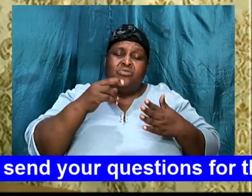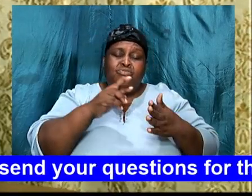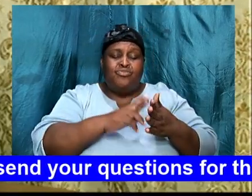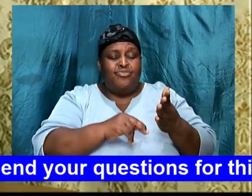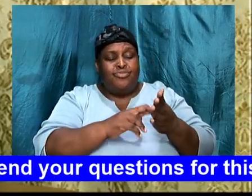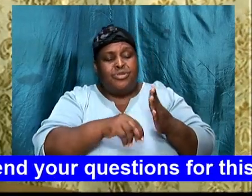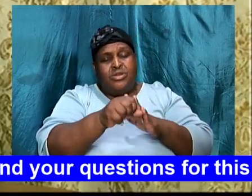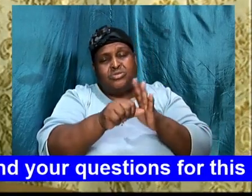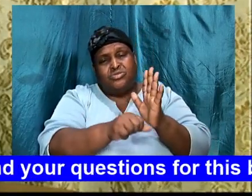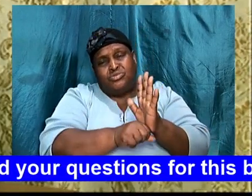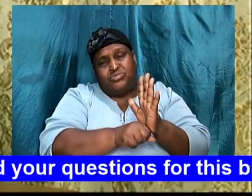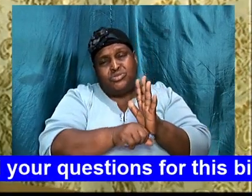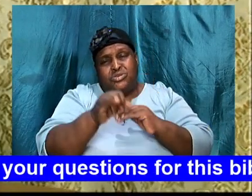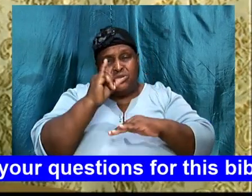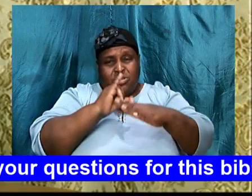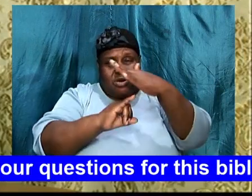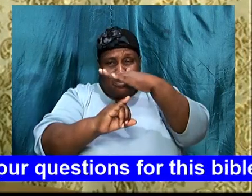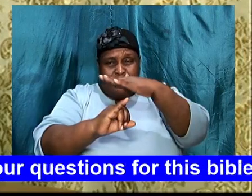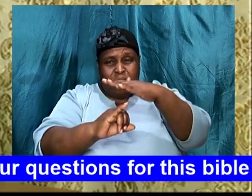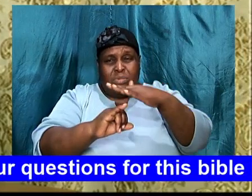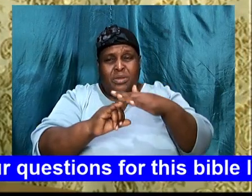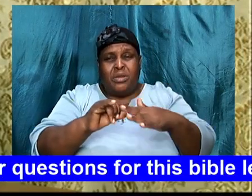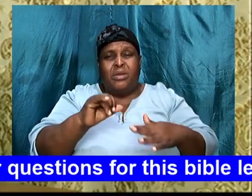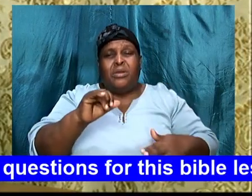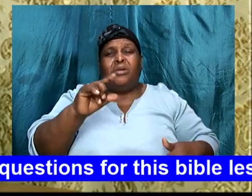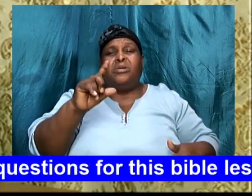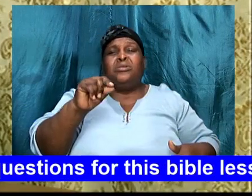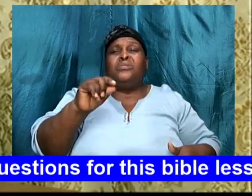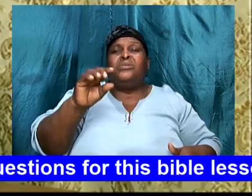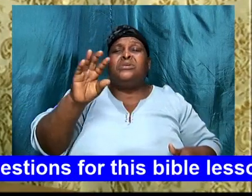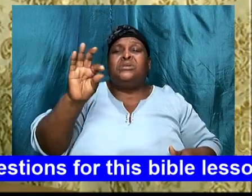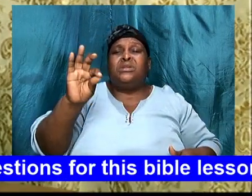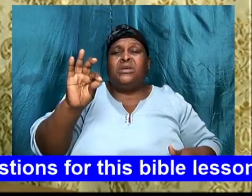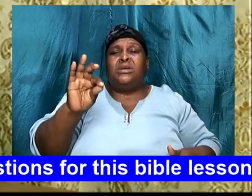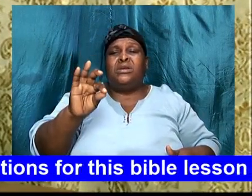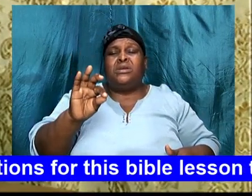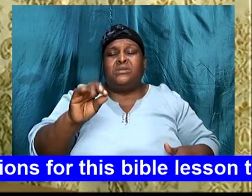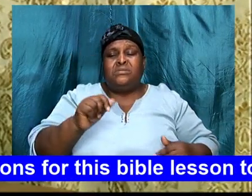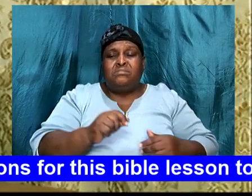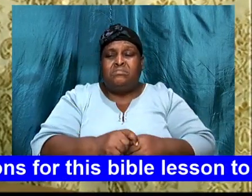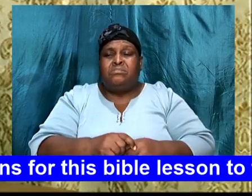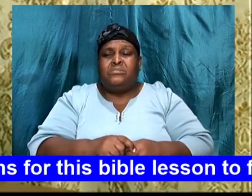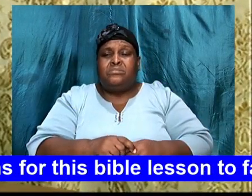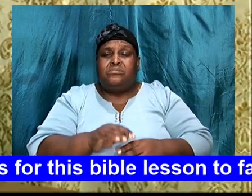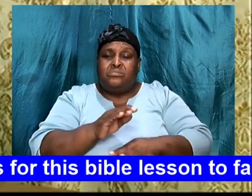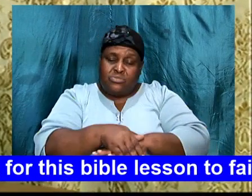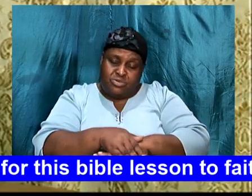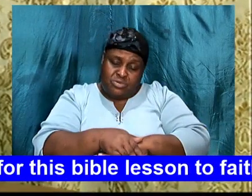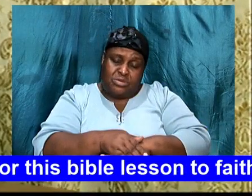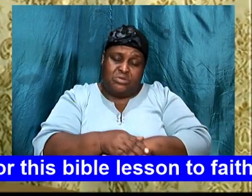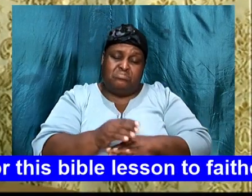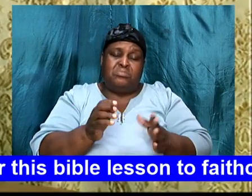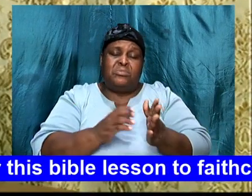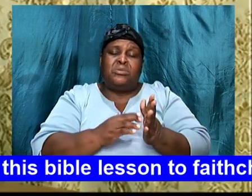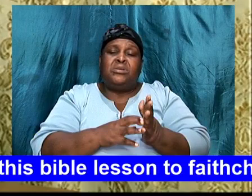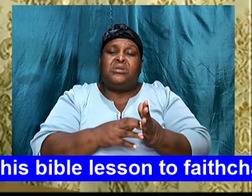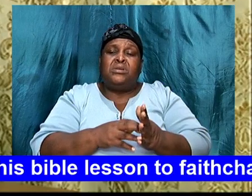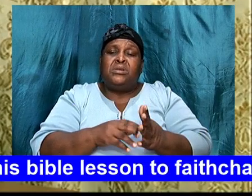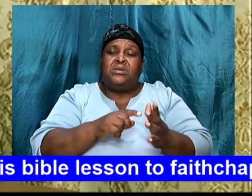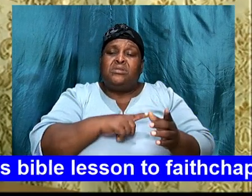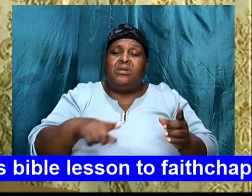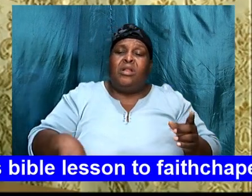29, 11, and tonight, again, we are going to look at the scripture. And the Lord said, I know